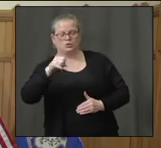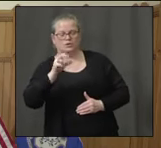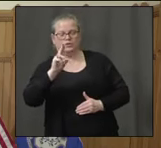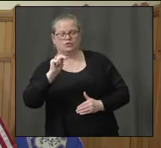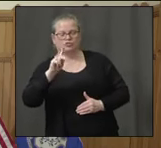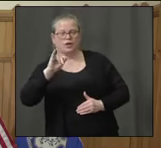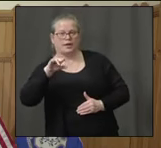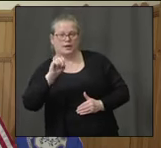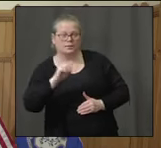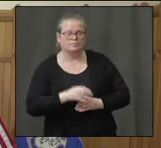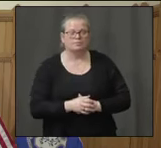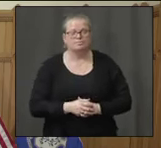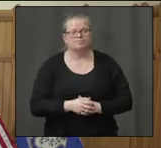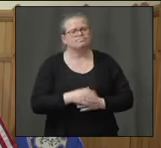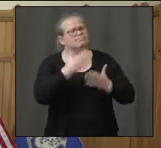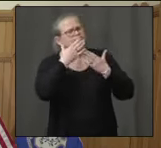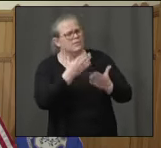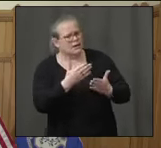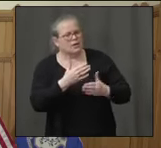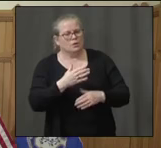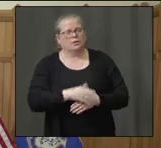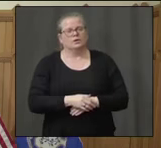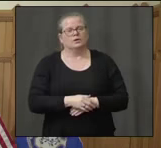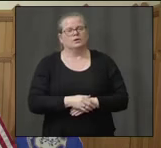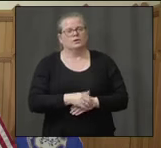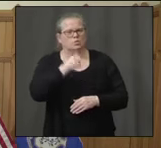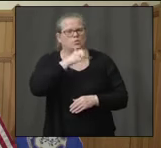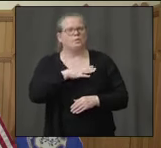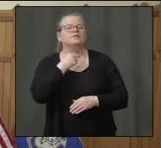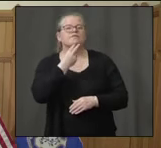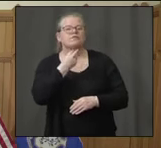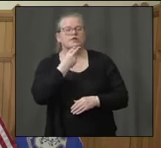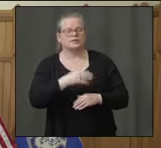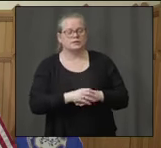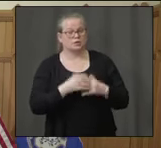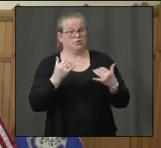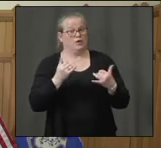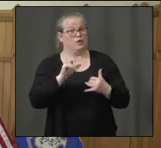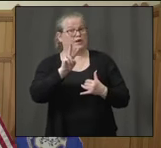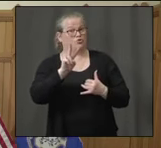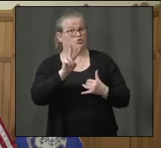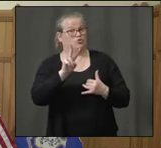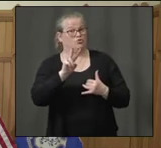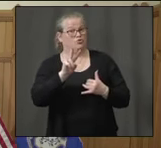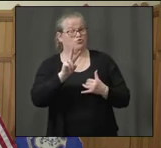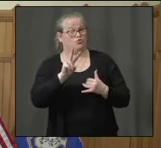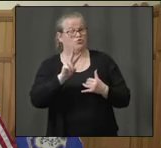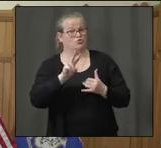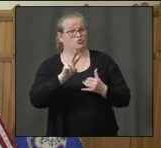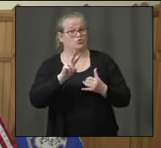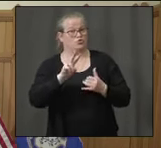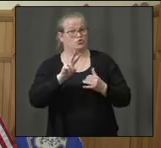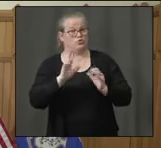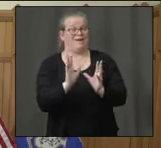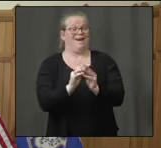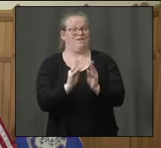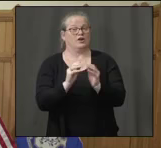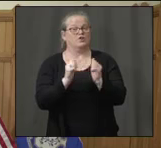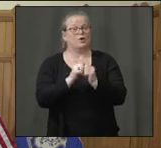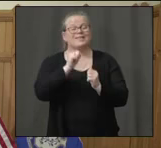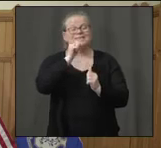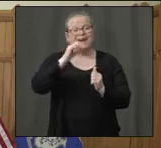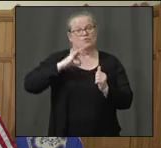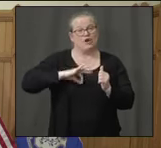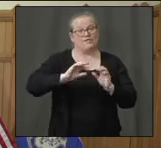Thank you. I wanted to ask, we had two previous press conferences today with the nonprofit organizations and then